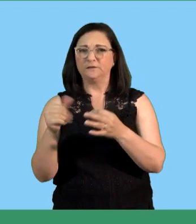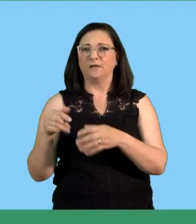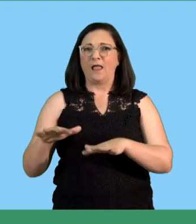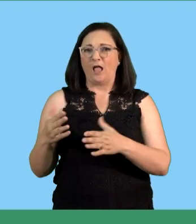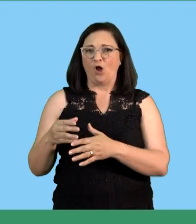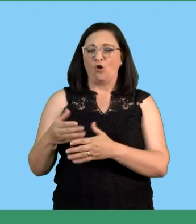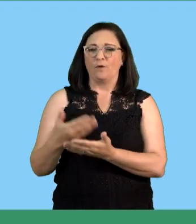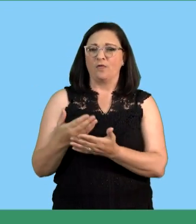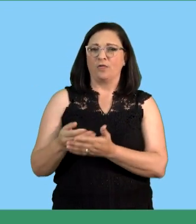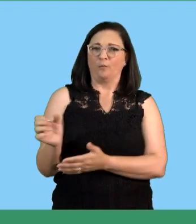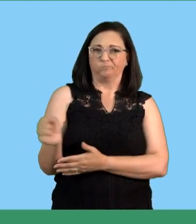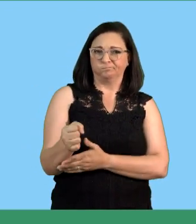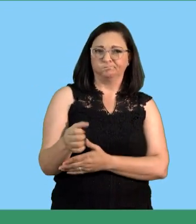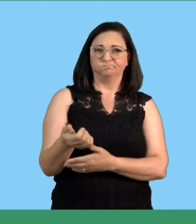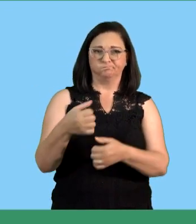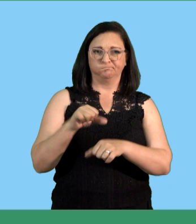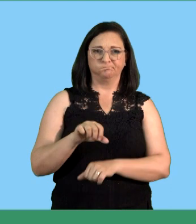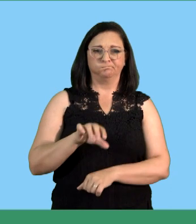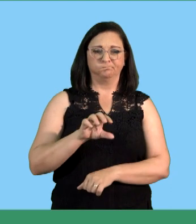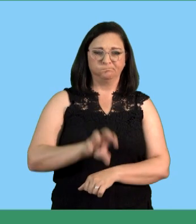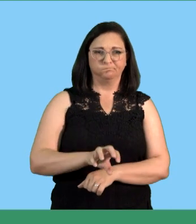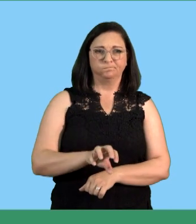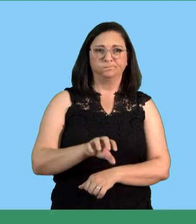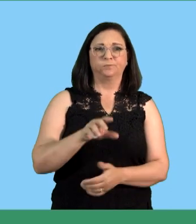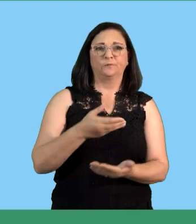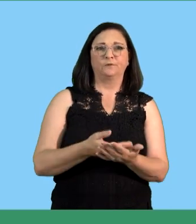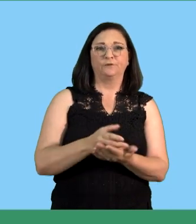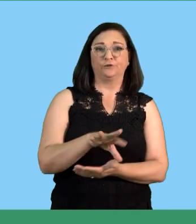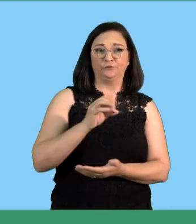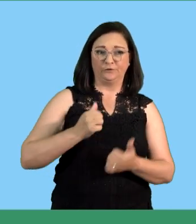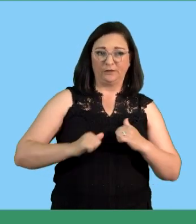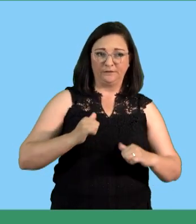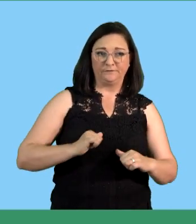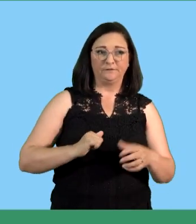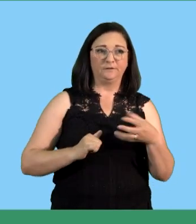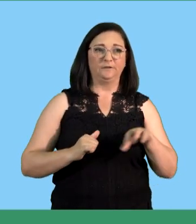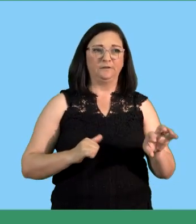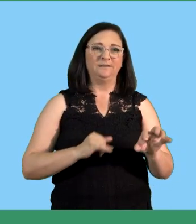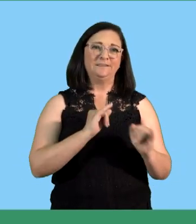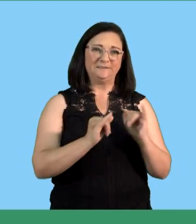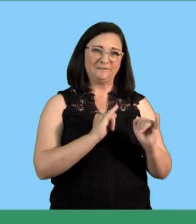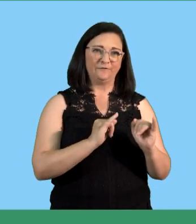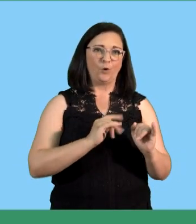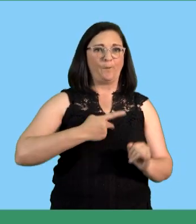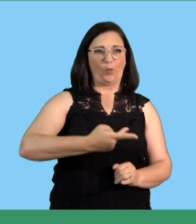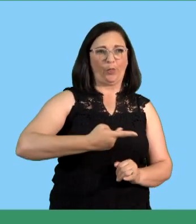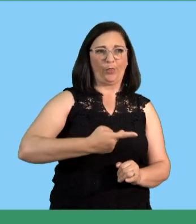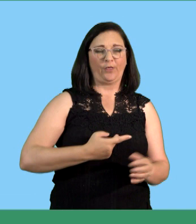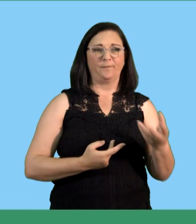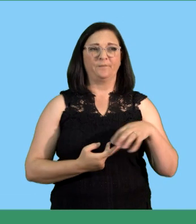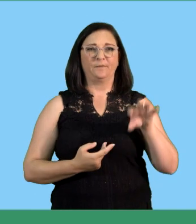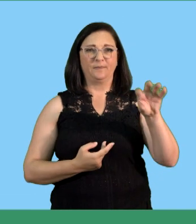and the selection activities we'll be focusing on the roles of the interviewer and the interview we will be looking at the employment contract